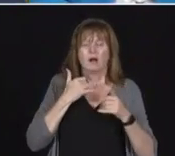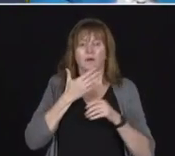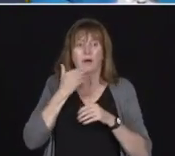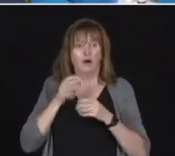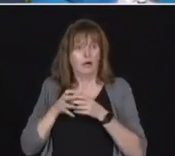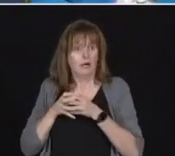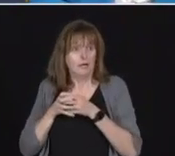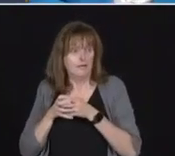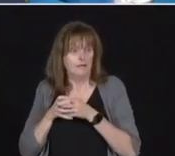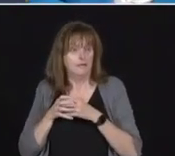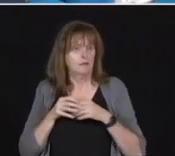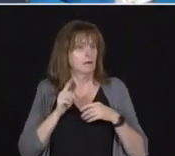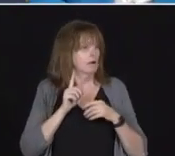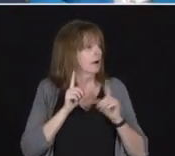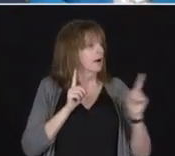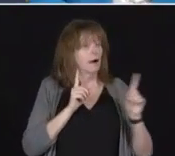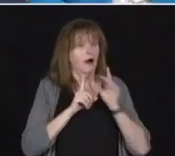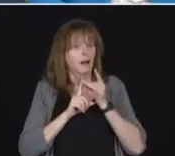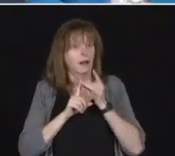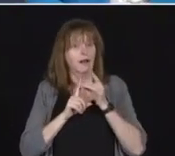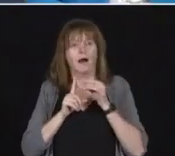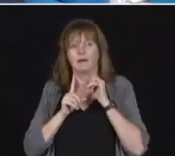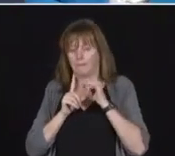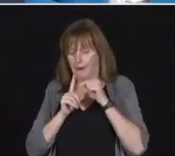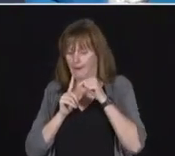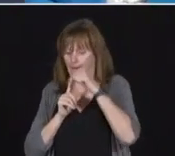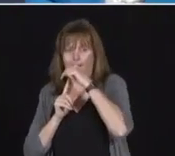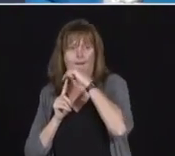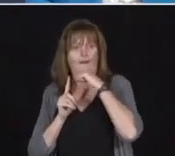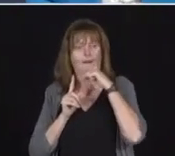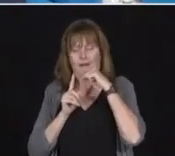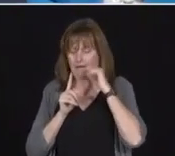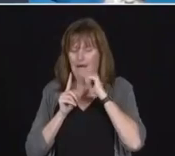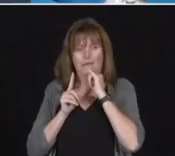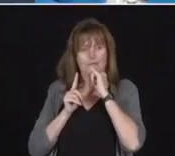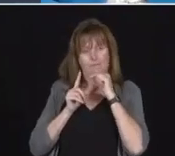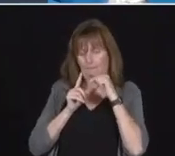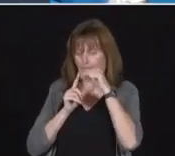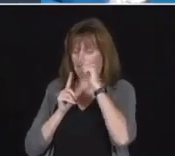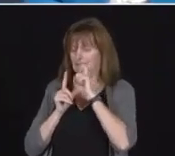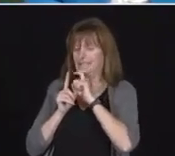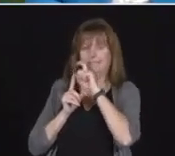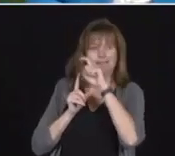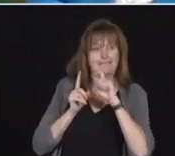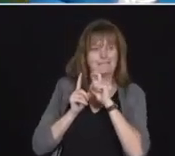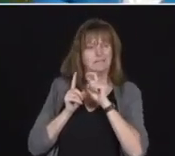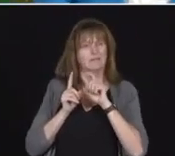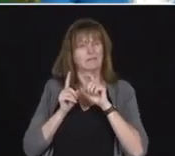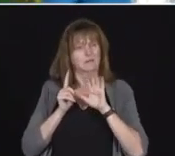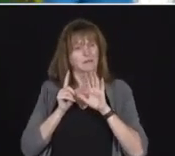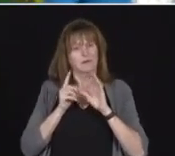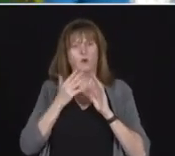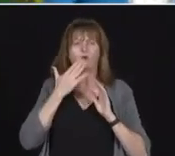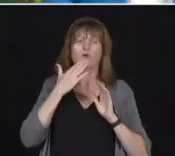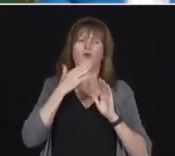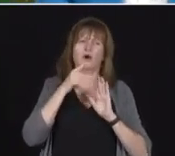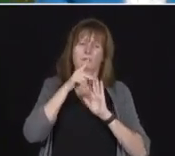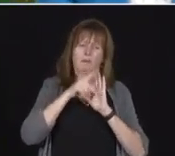seriously considering because it is one of the fundamental principles of good public health policy. Next question.